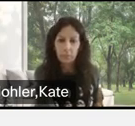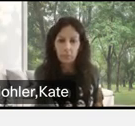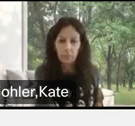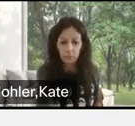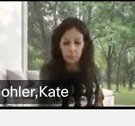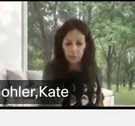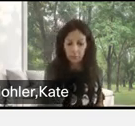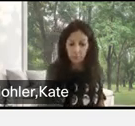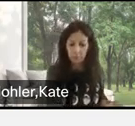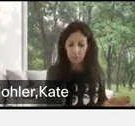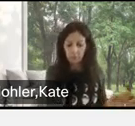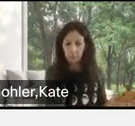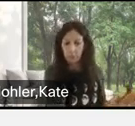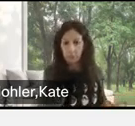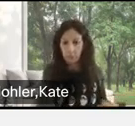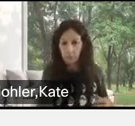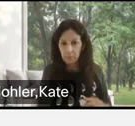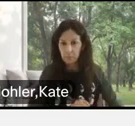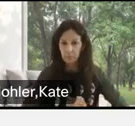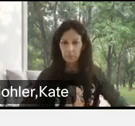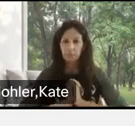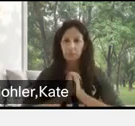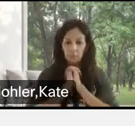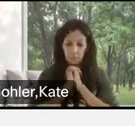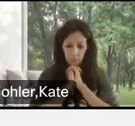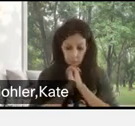Okay, we have any other questions and answers in the group.